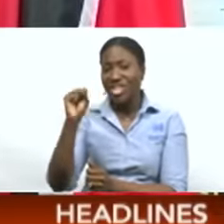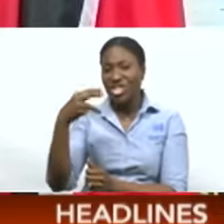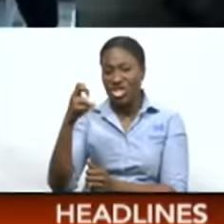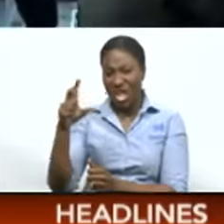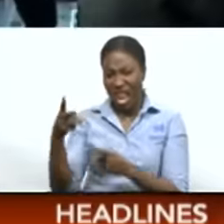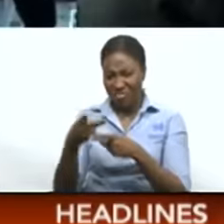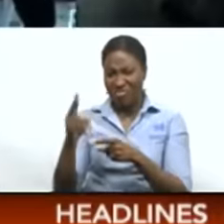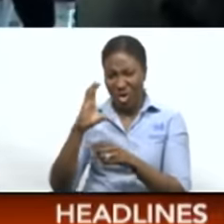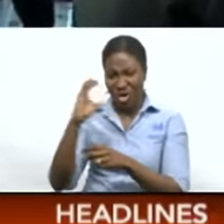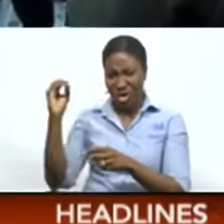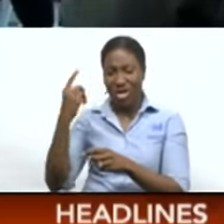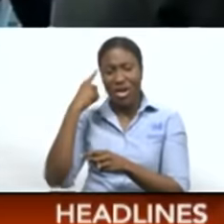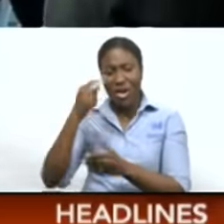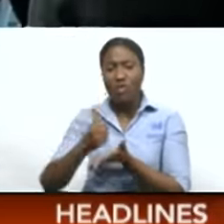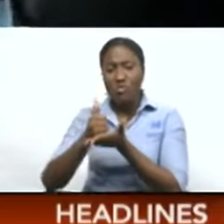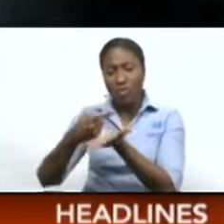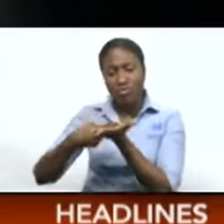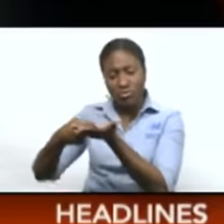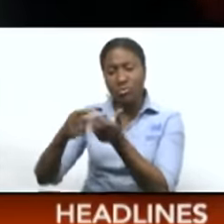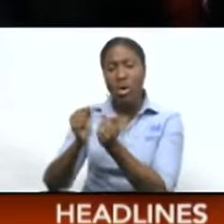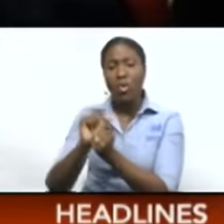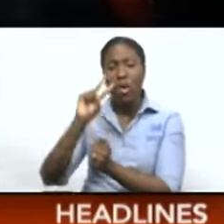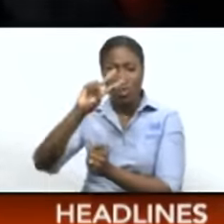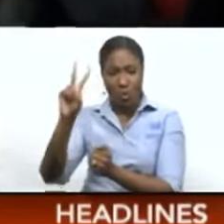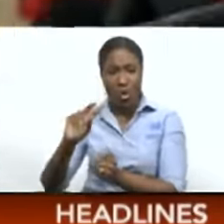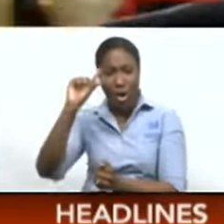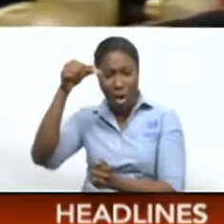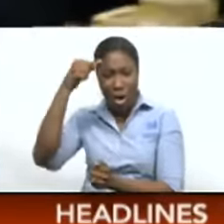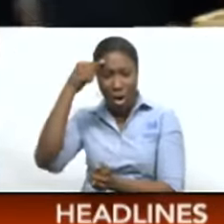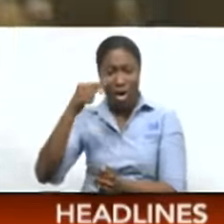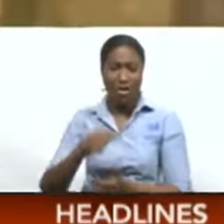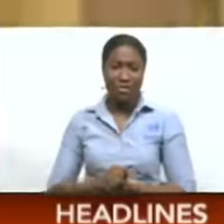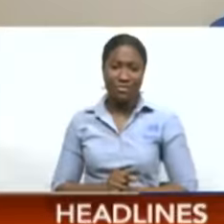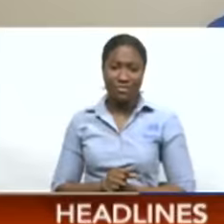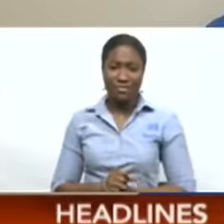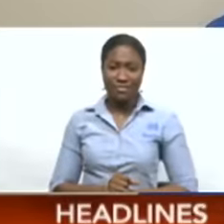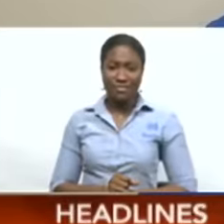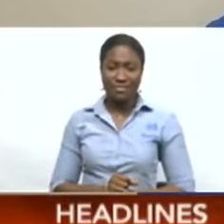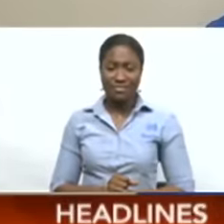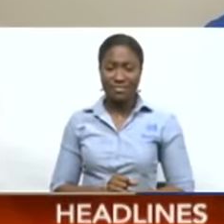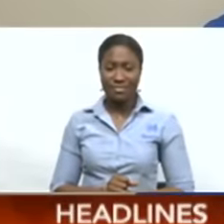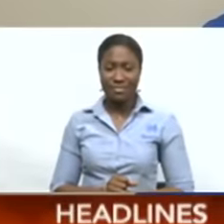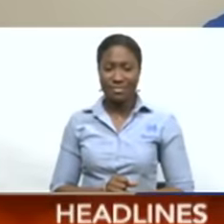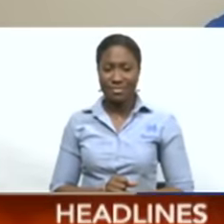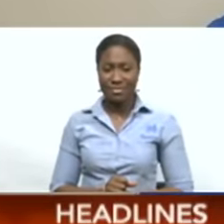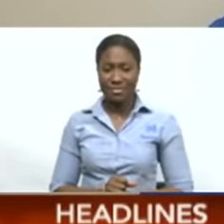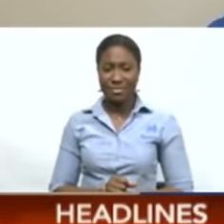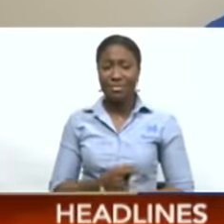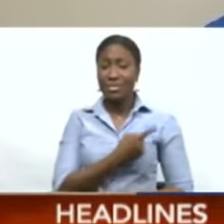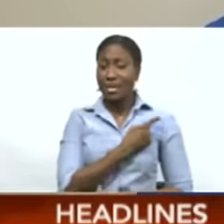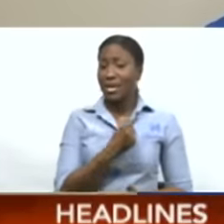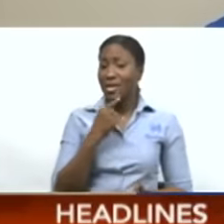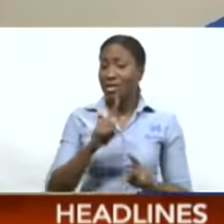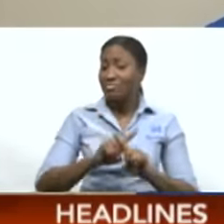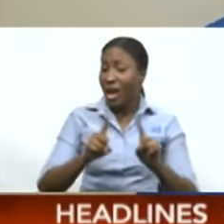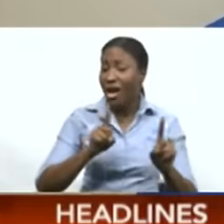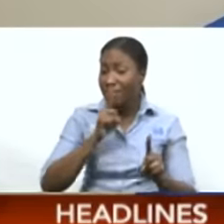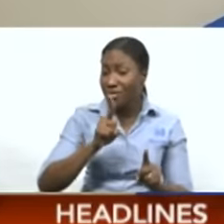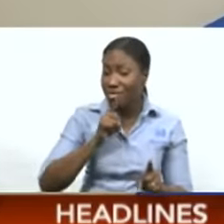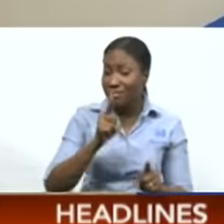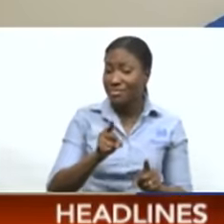and all agreements with the government of Venezuela and Pervesa. In reality, we are